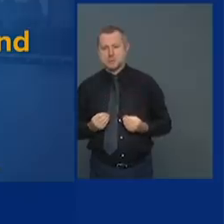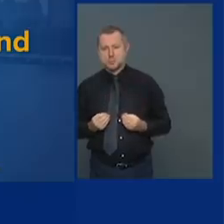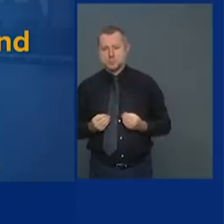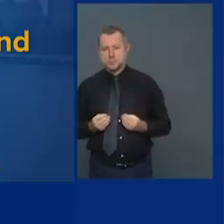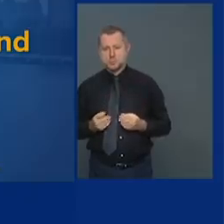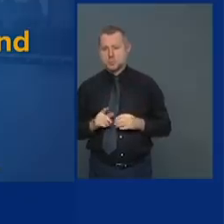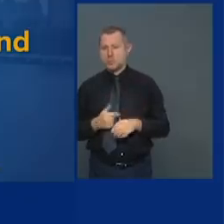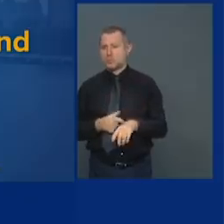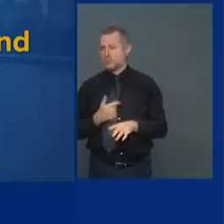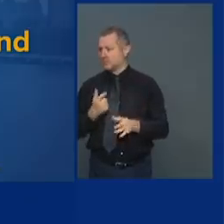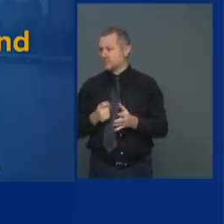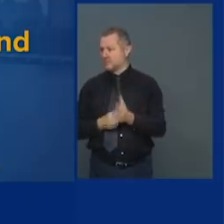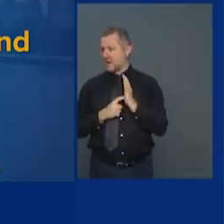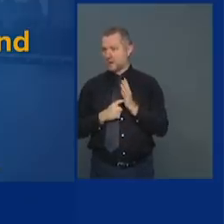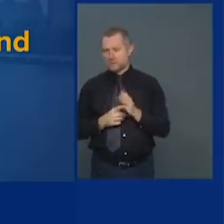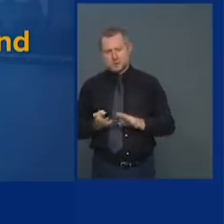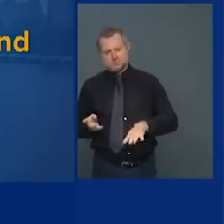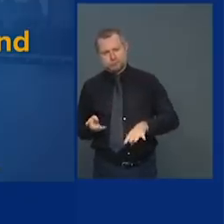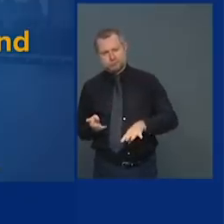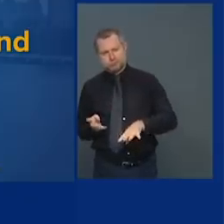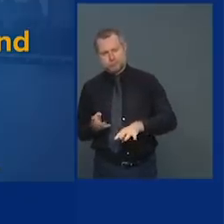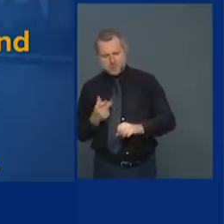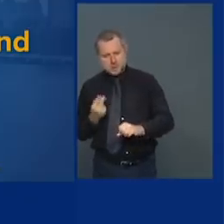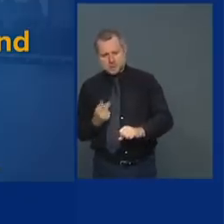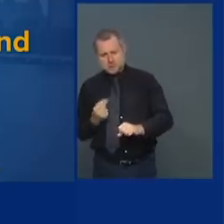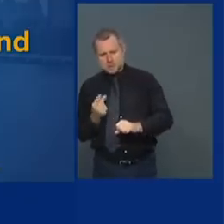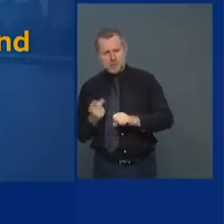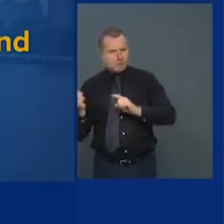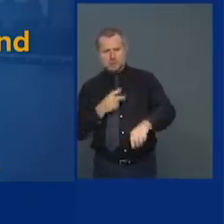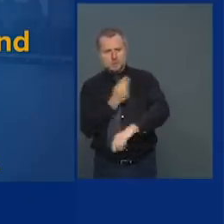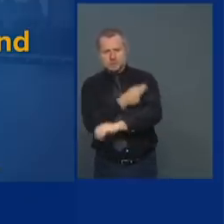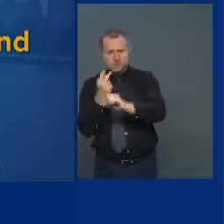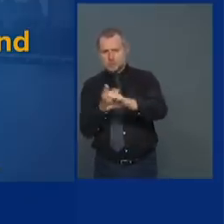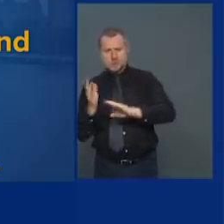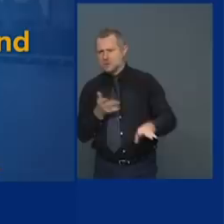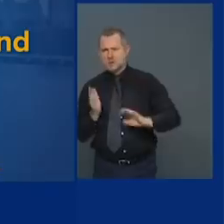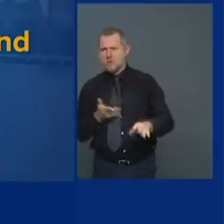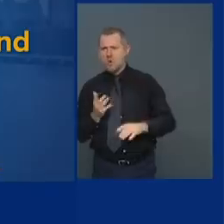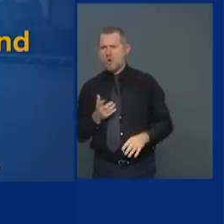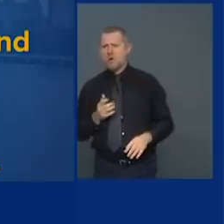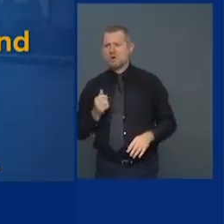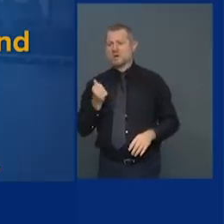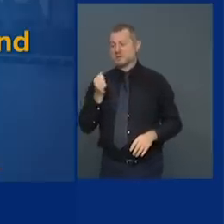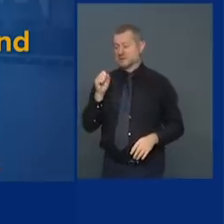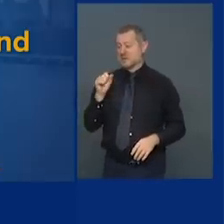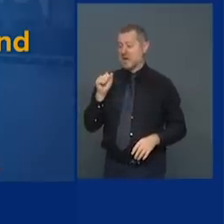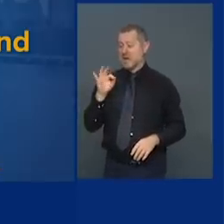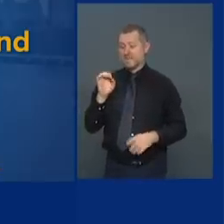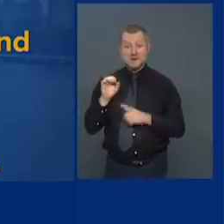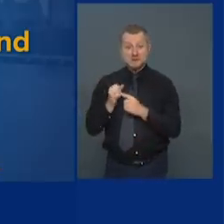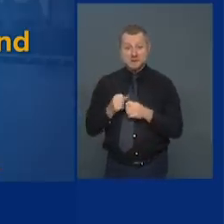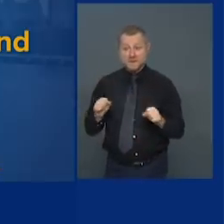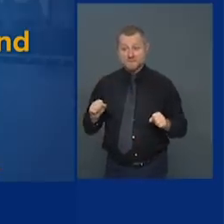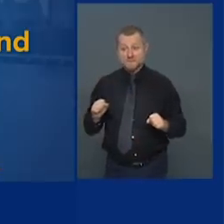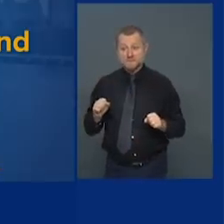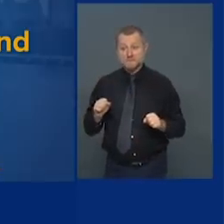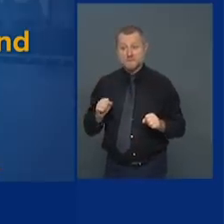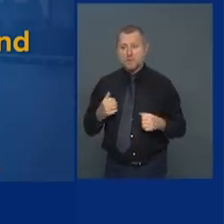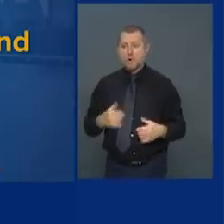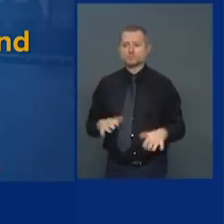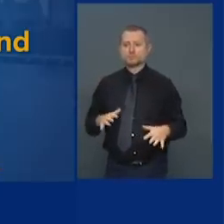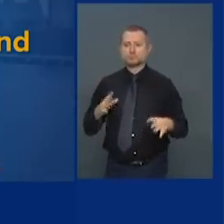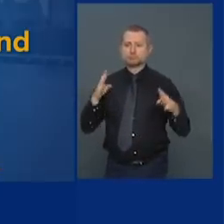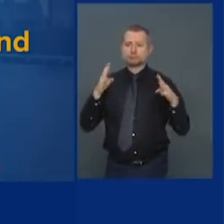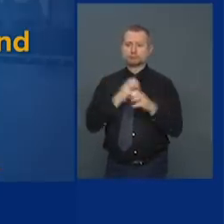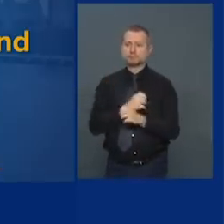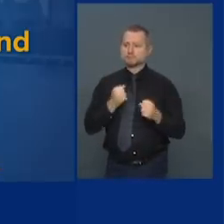uh and that safe question is already complicated because there's a sense among